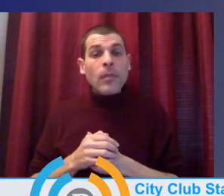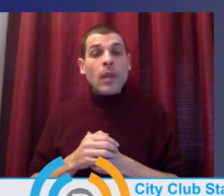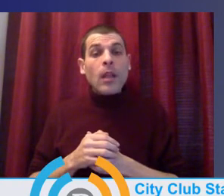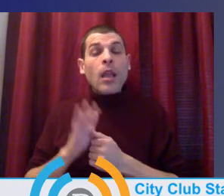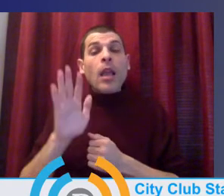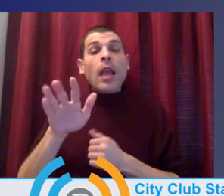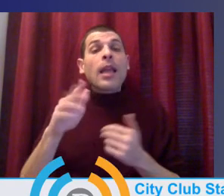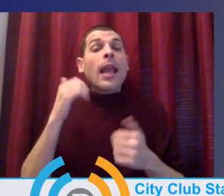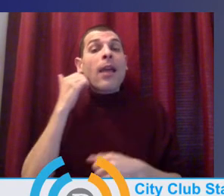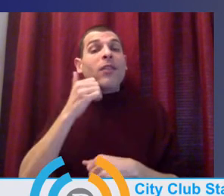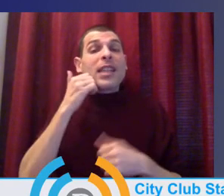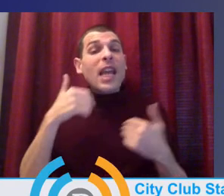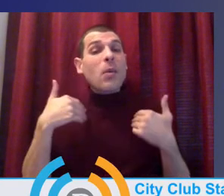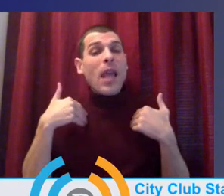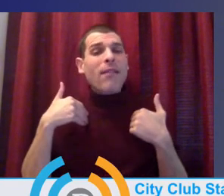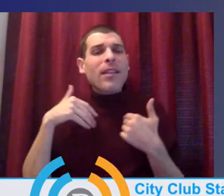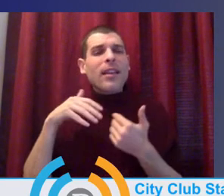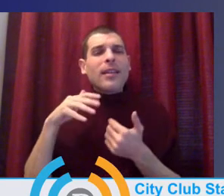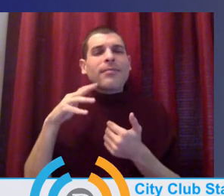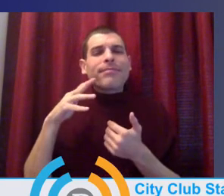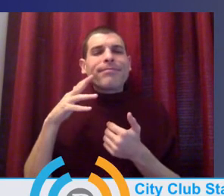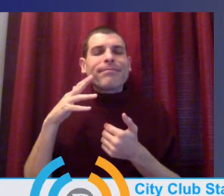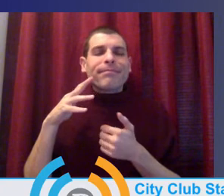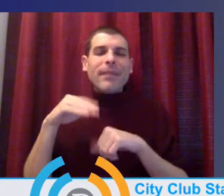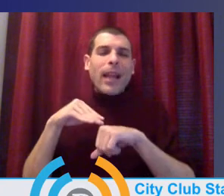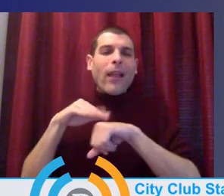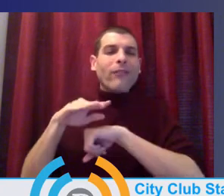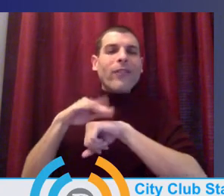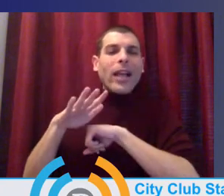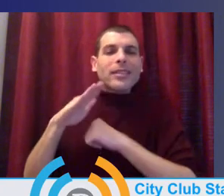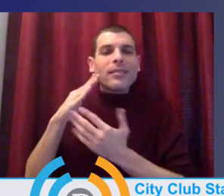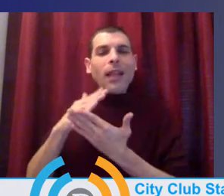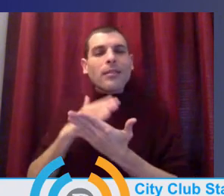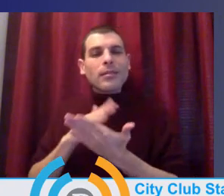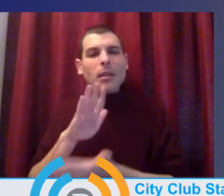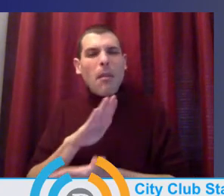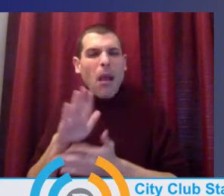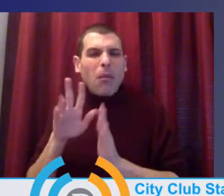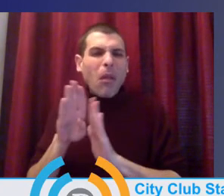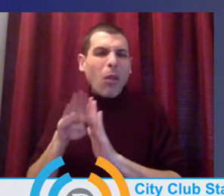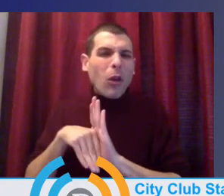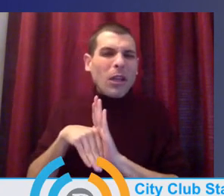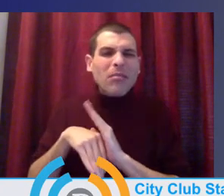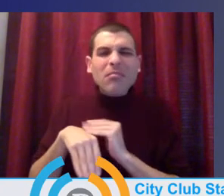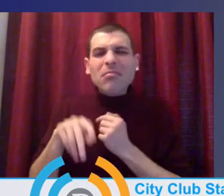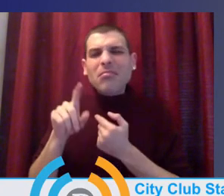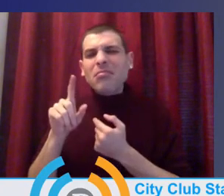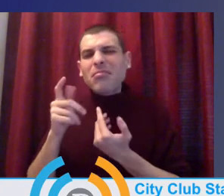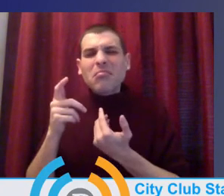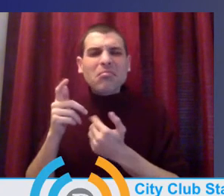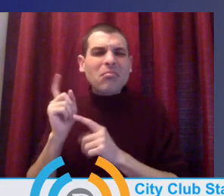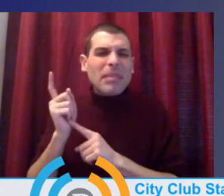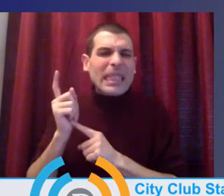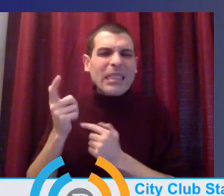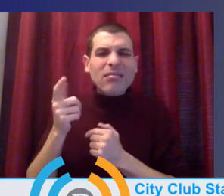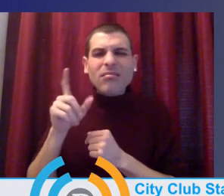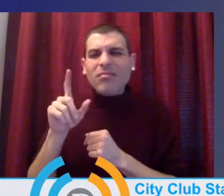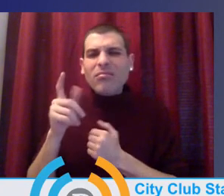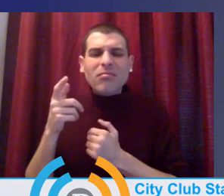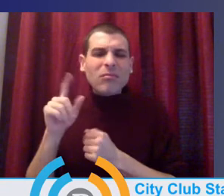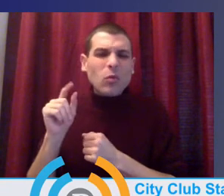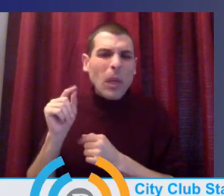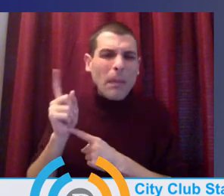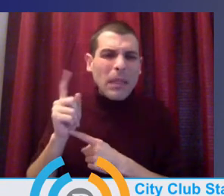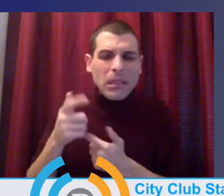lessons. I think that's a new part of our structure for 20 to 30 minutes, every grade level, right? That advisory lesson focus opportunity